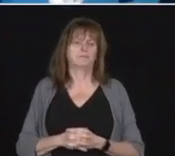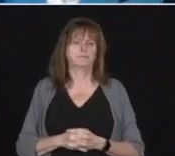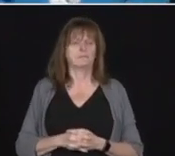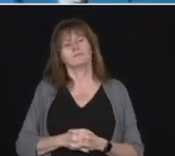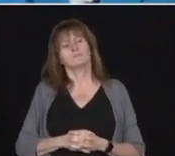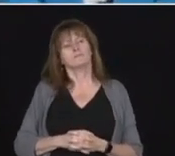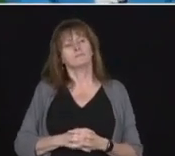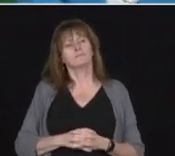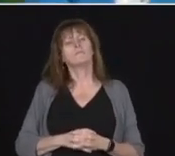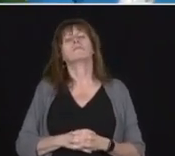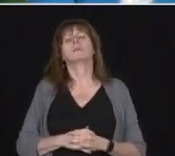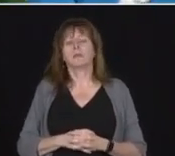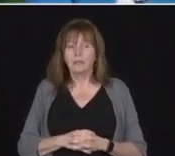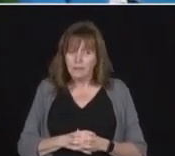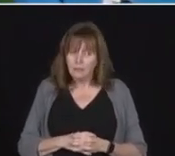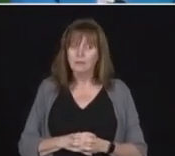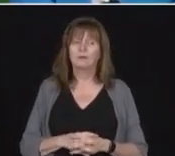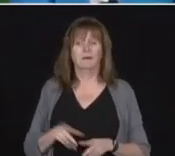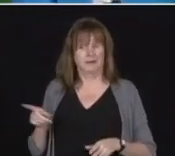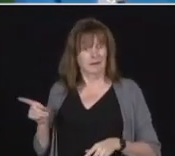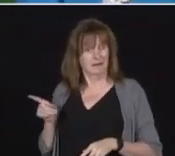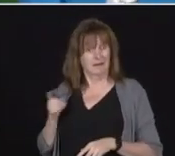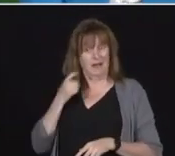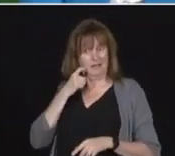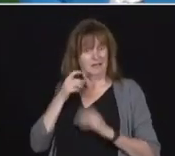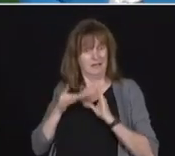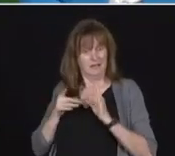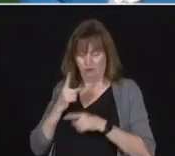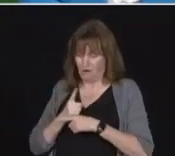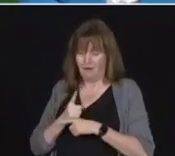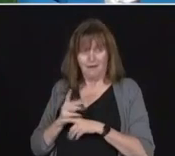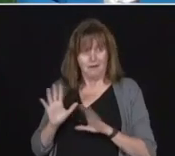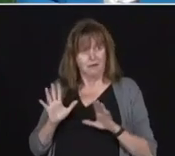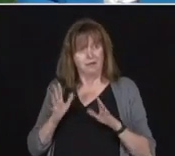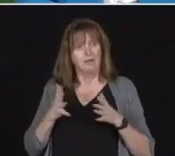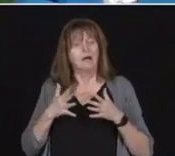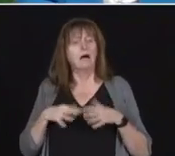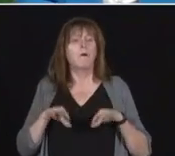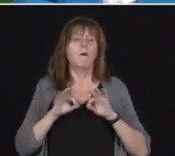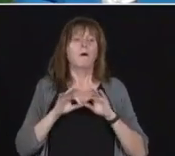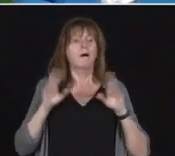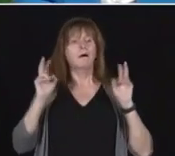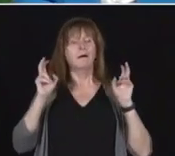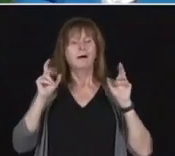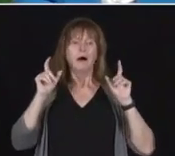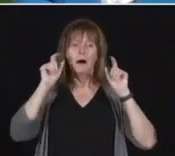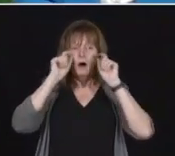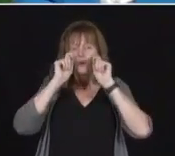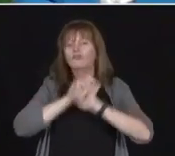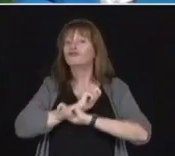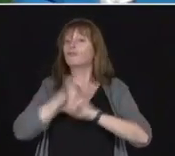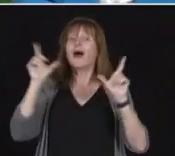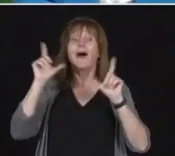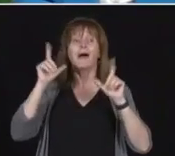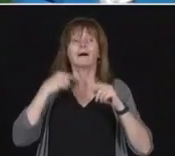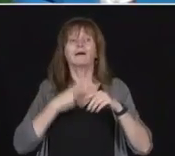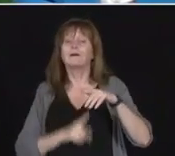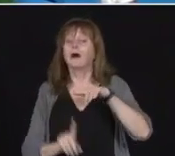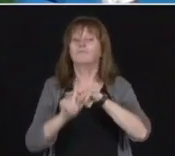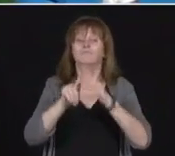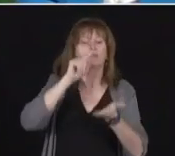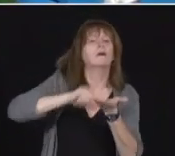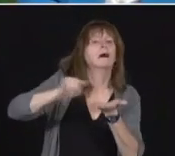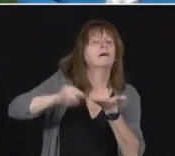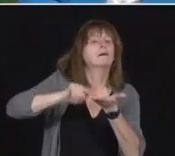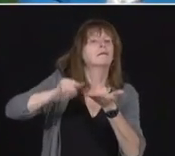PREMIER yes, as the Premier indicated, it is really important that we be able to do those surprise audits or inspections to make sure that that we